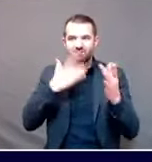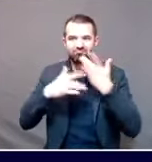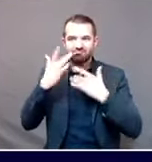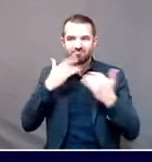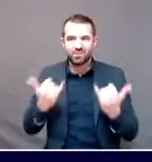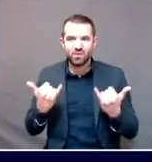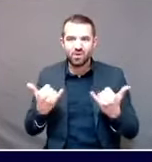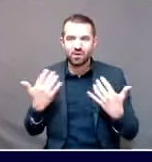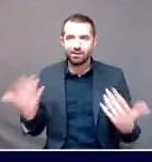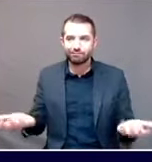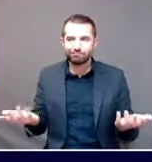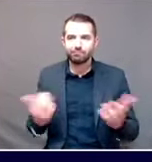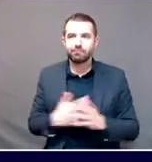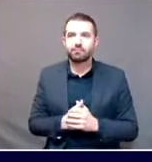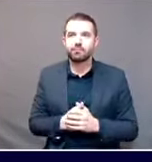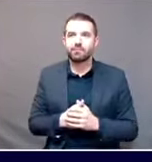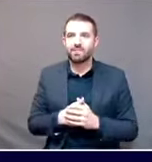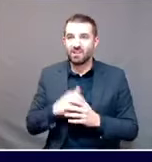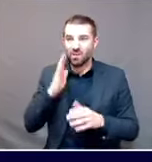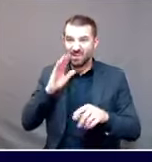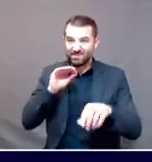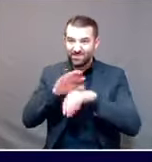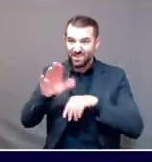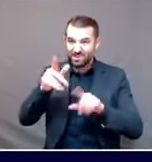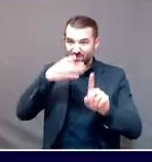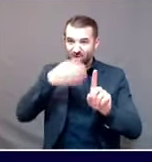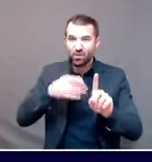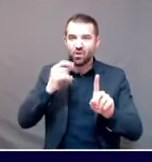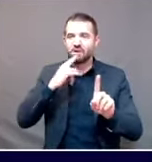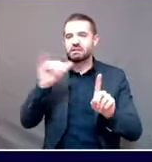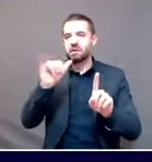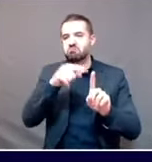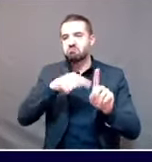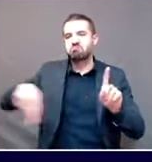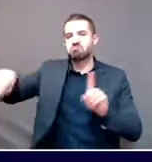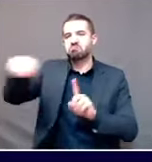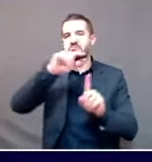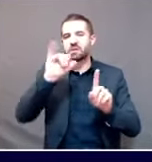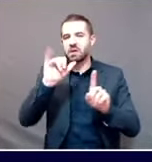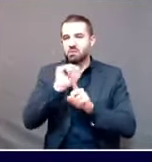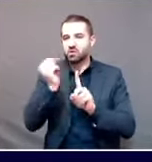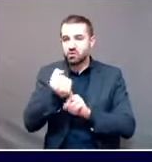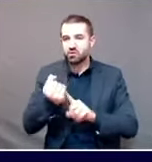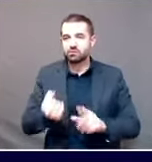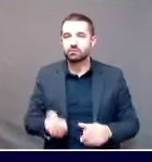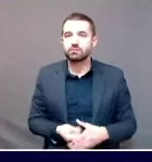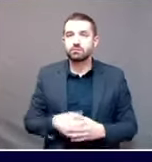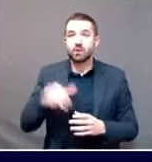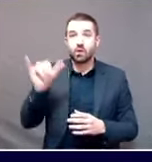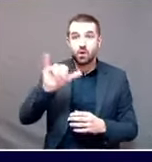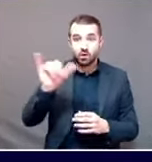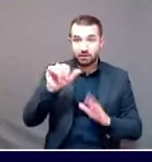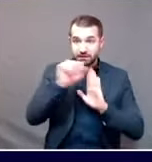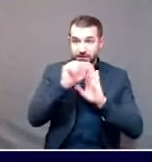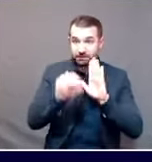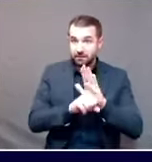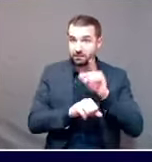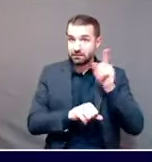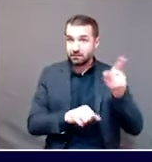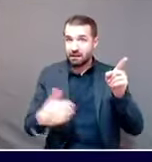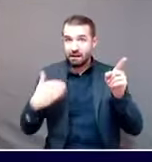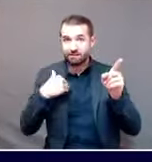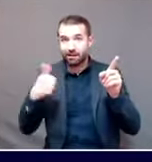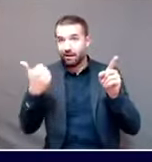someone in that type of situation, and whether the state has any initiatives to address that kind of situation. Sure. So